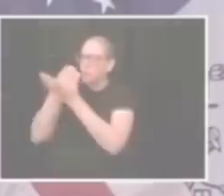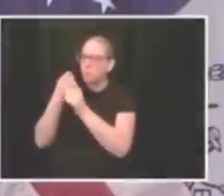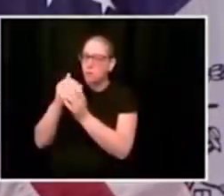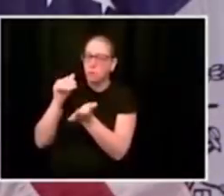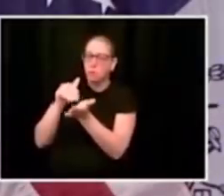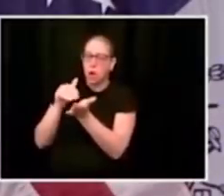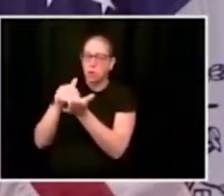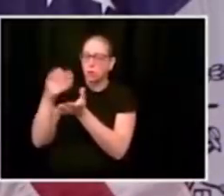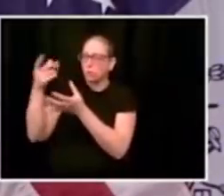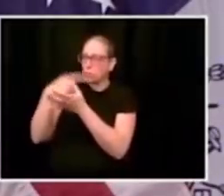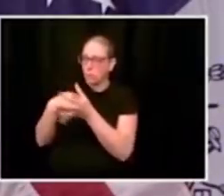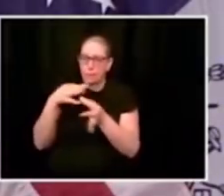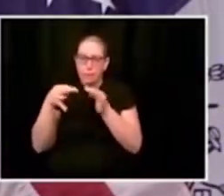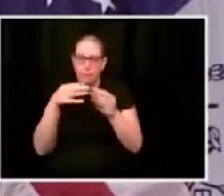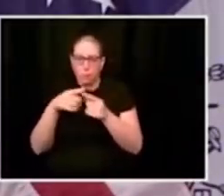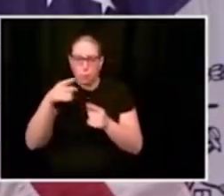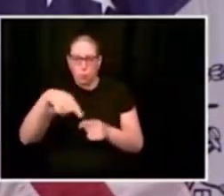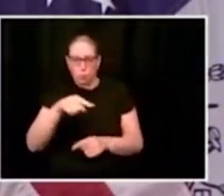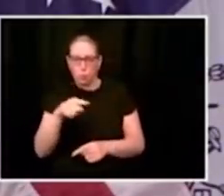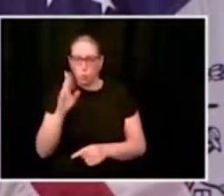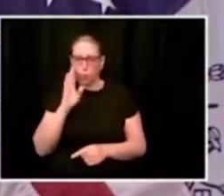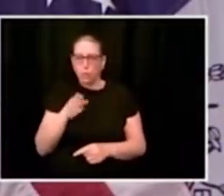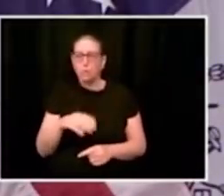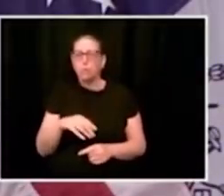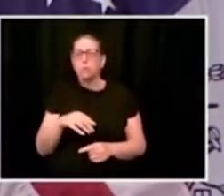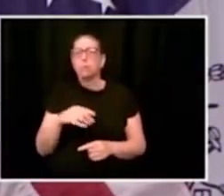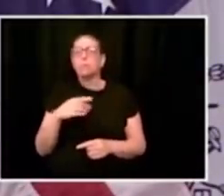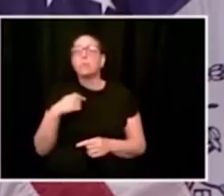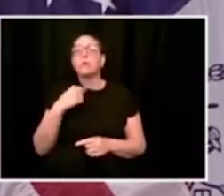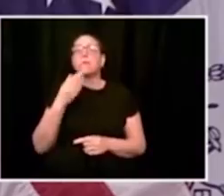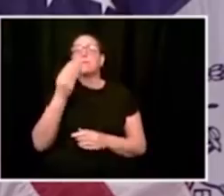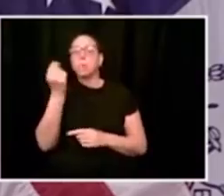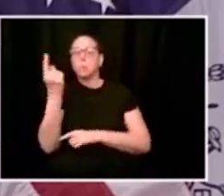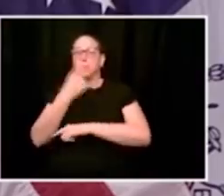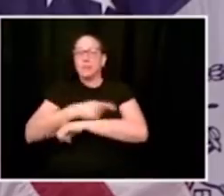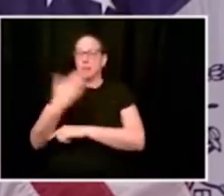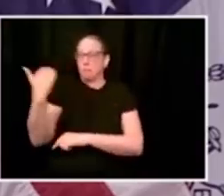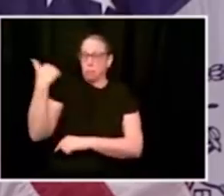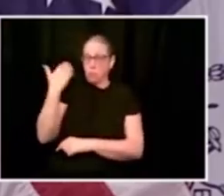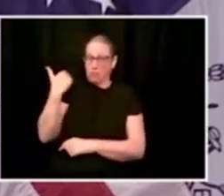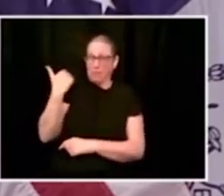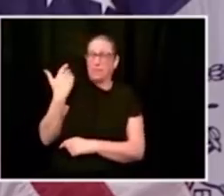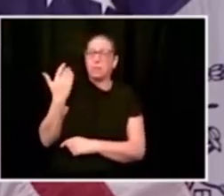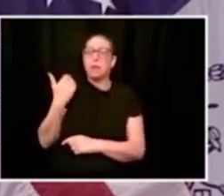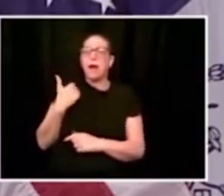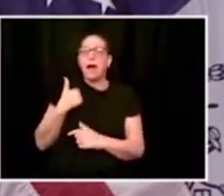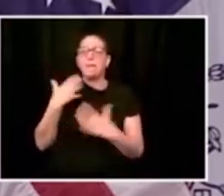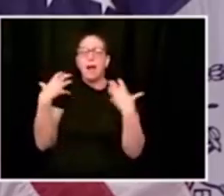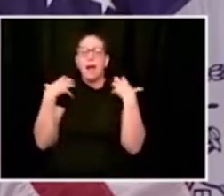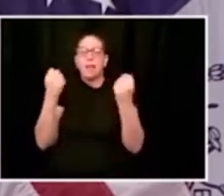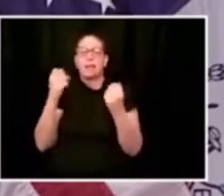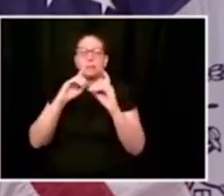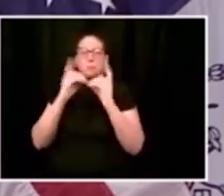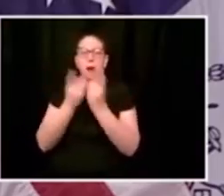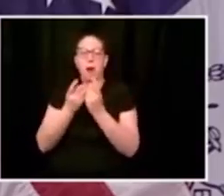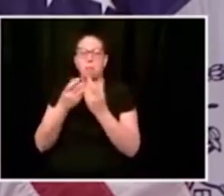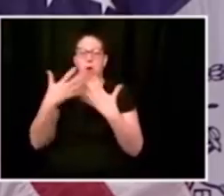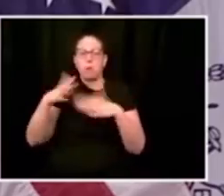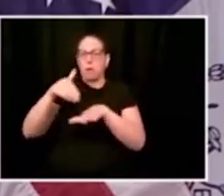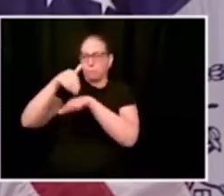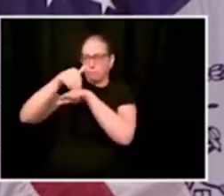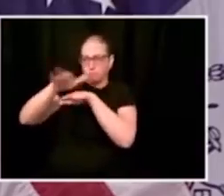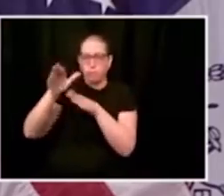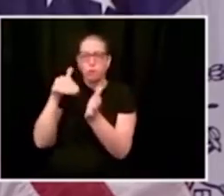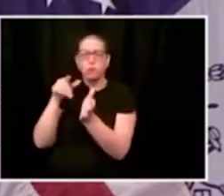size. We mentioned a few days ago, the health department sent out a HAN, a health alert, to all providers to report in